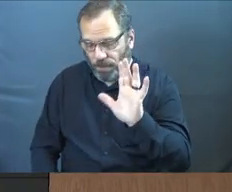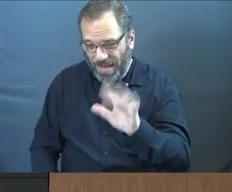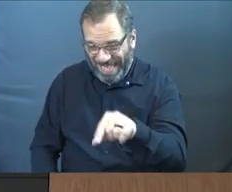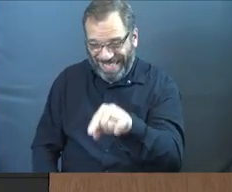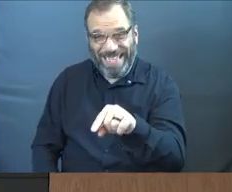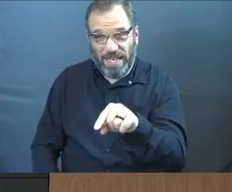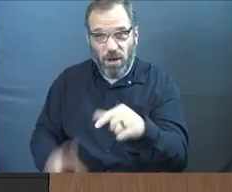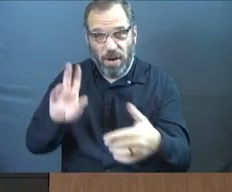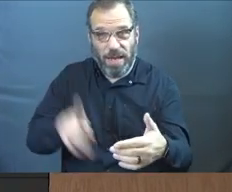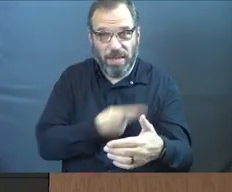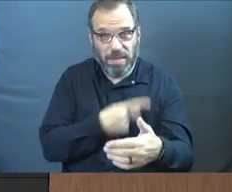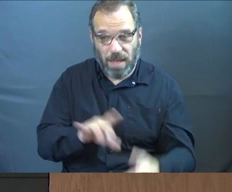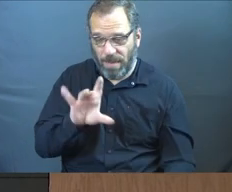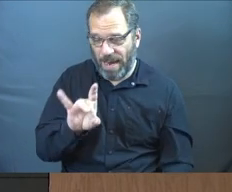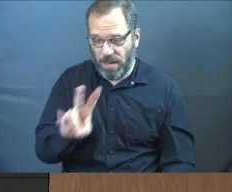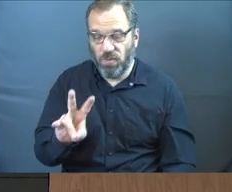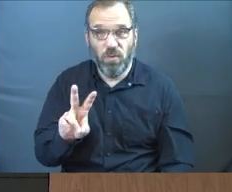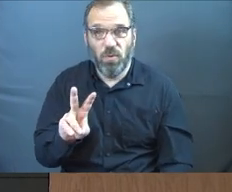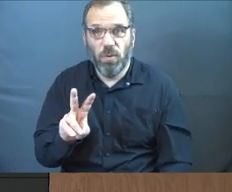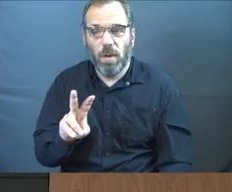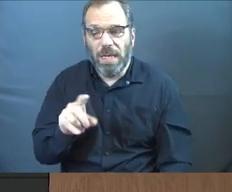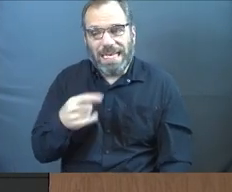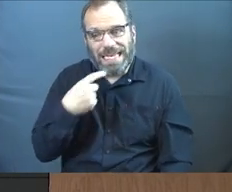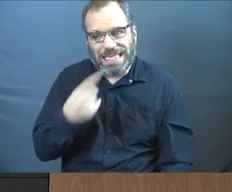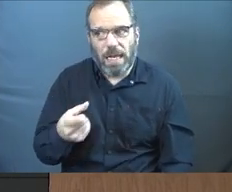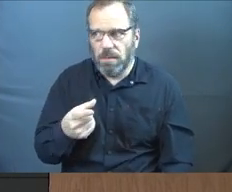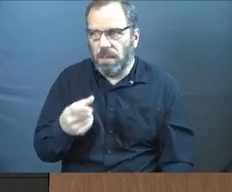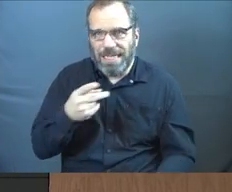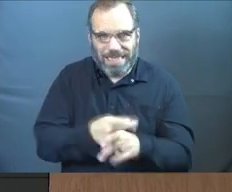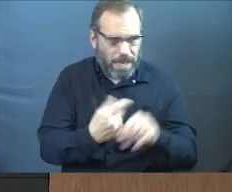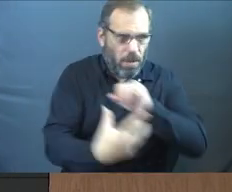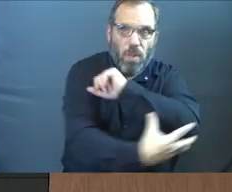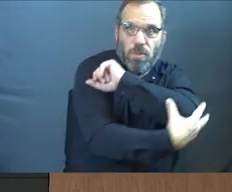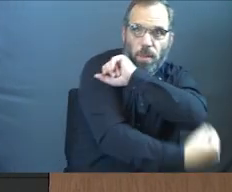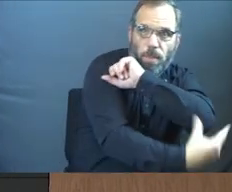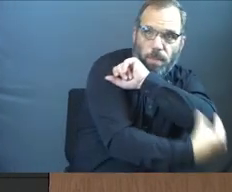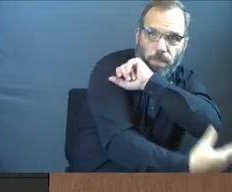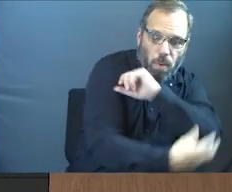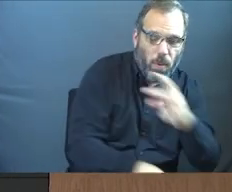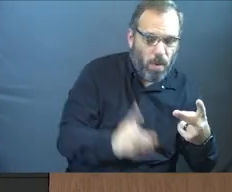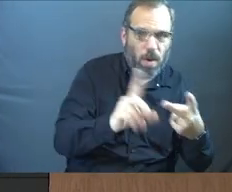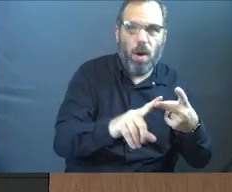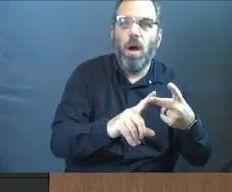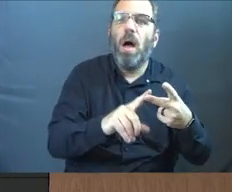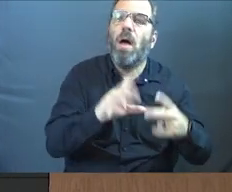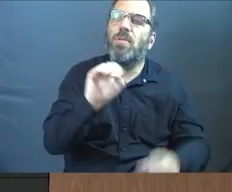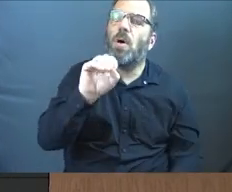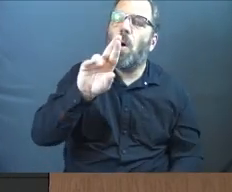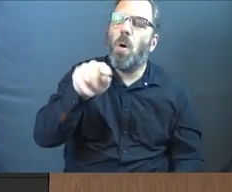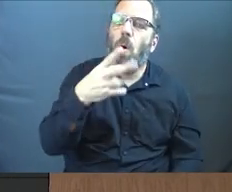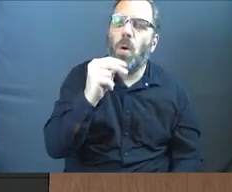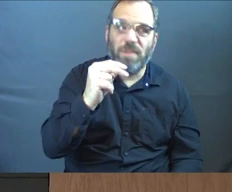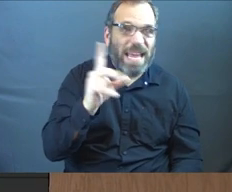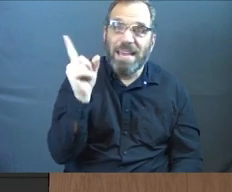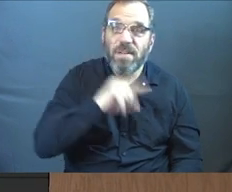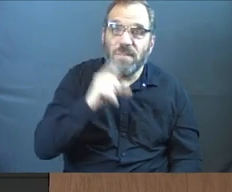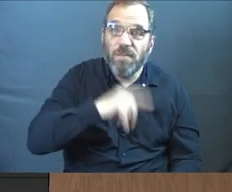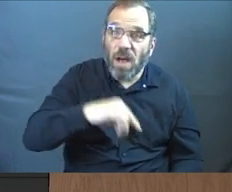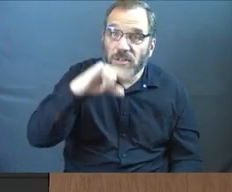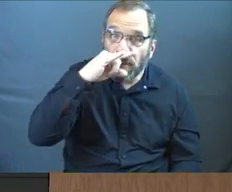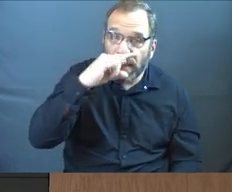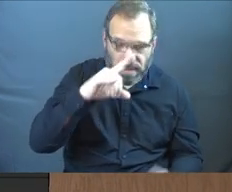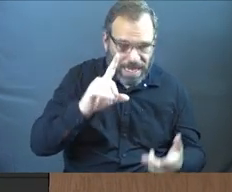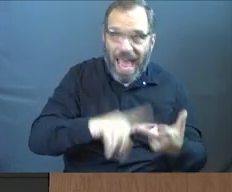little passage here in the book of Psalms, he's covered the poor. He's covered the orphan, foster kids in the foster